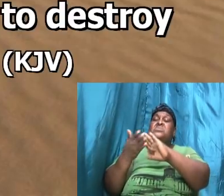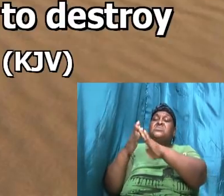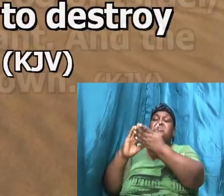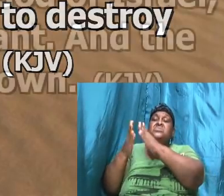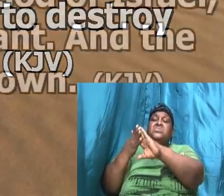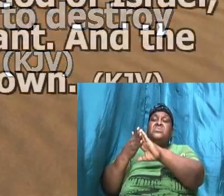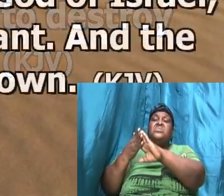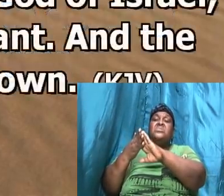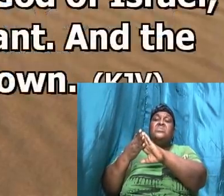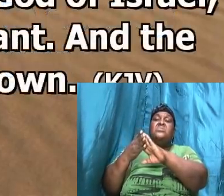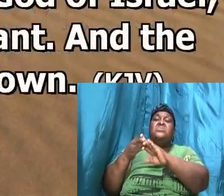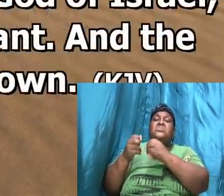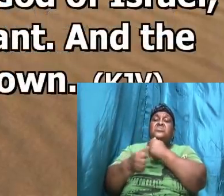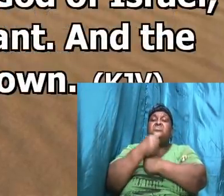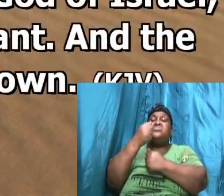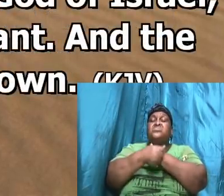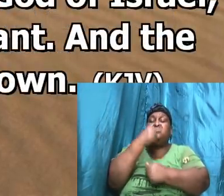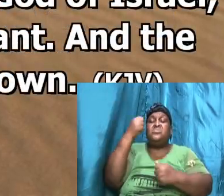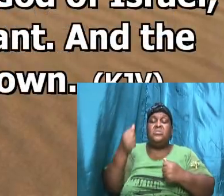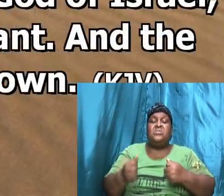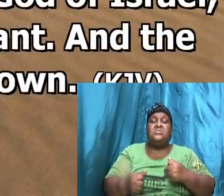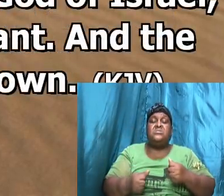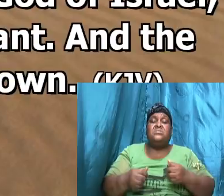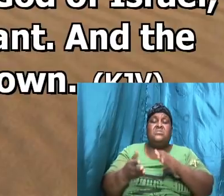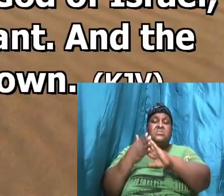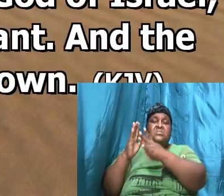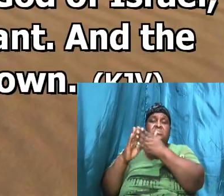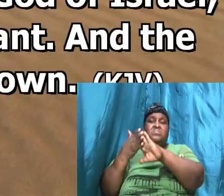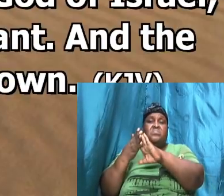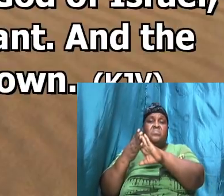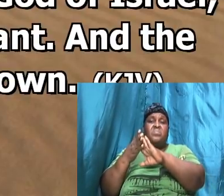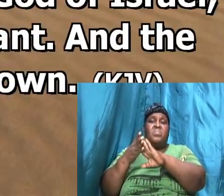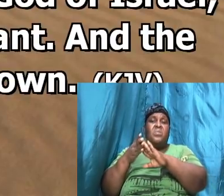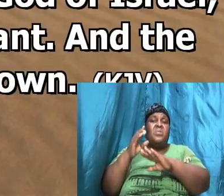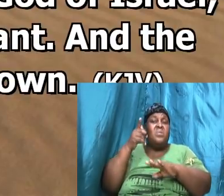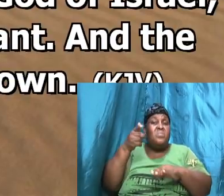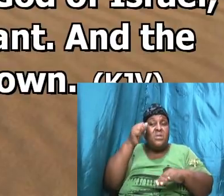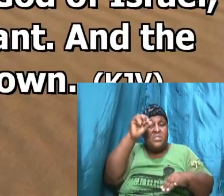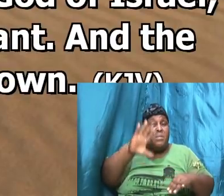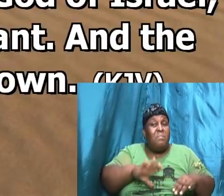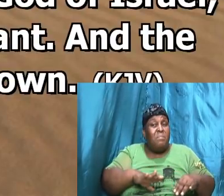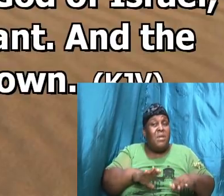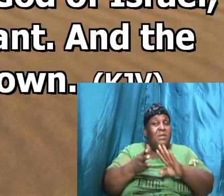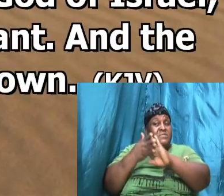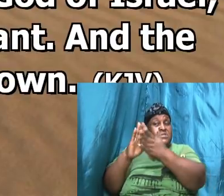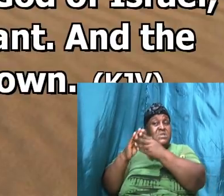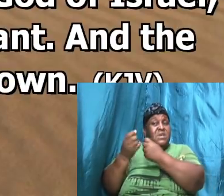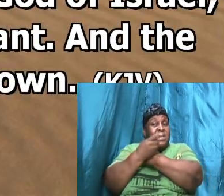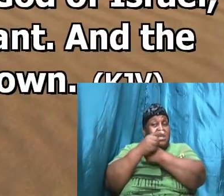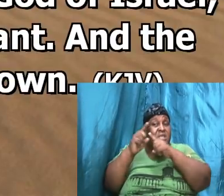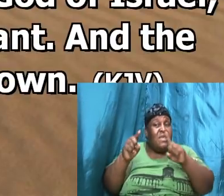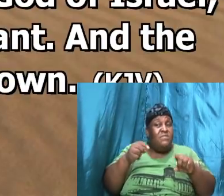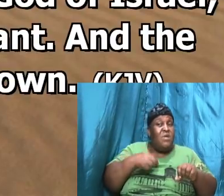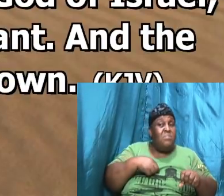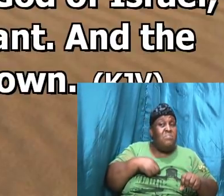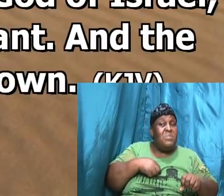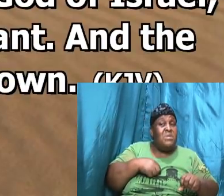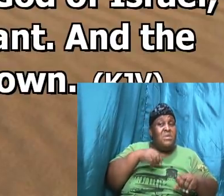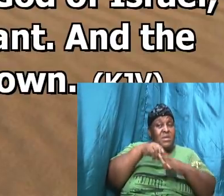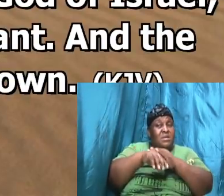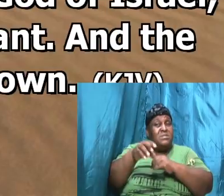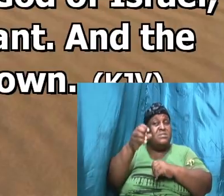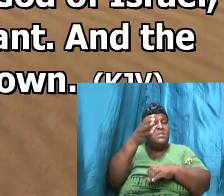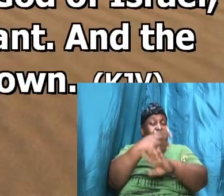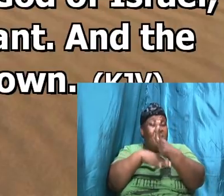sake will the men of kill deliver me up into his hands